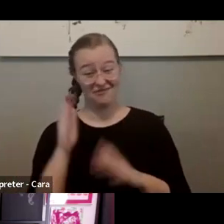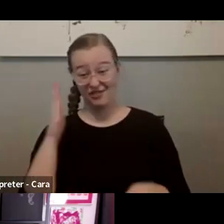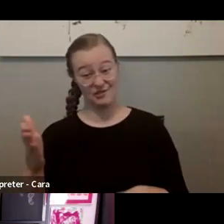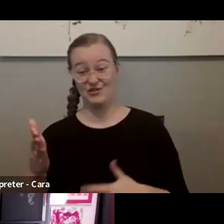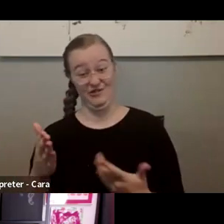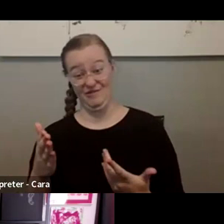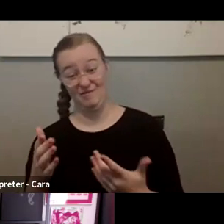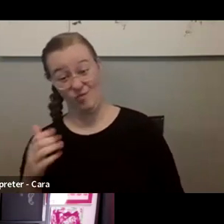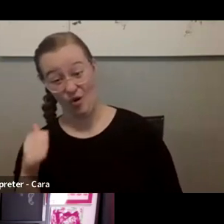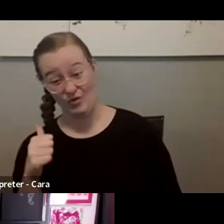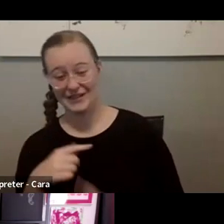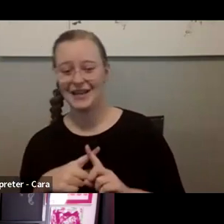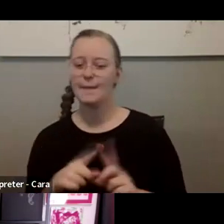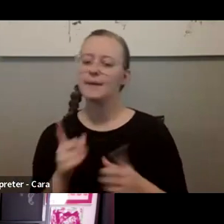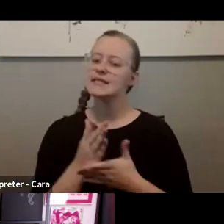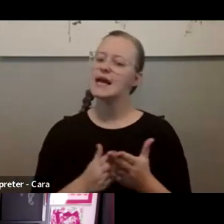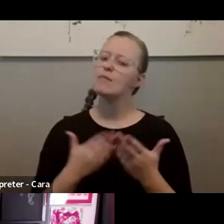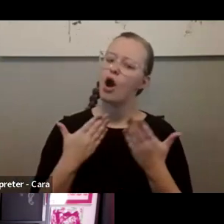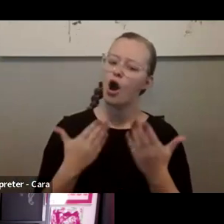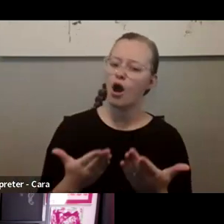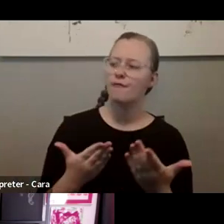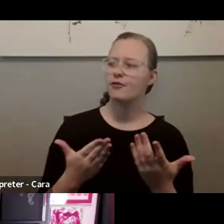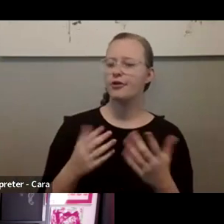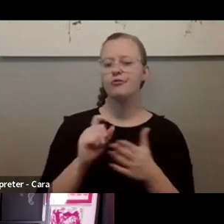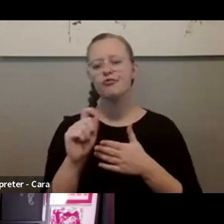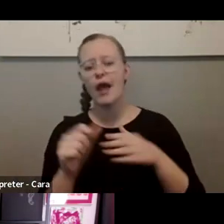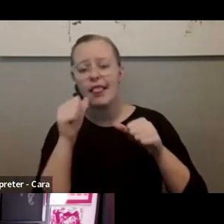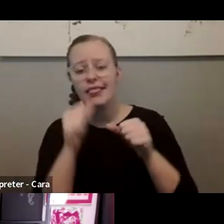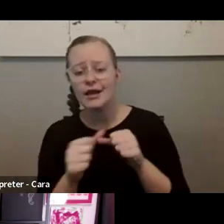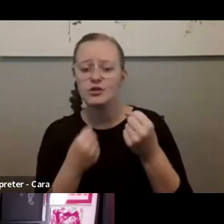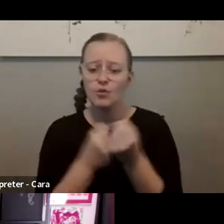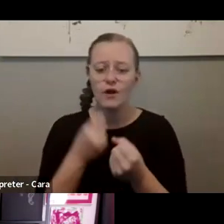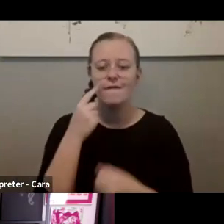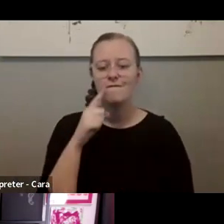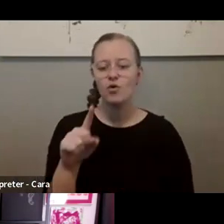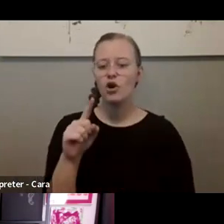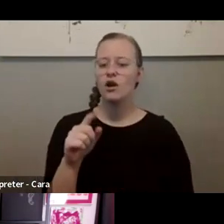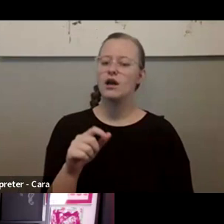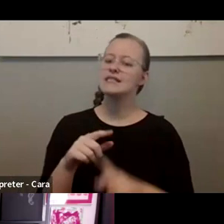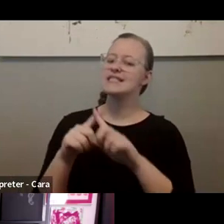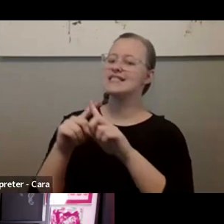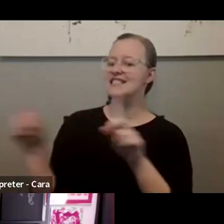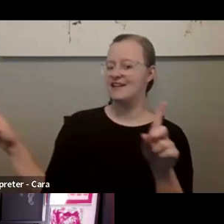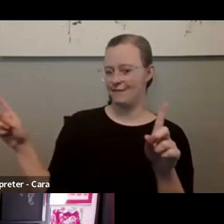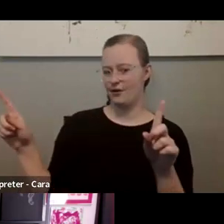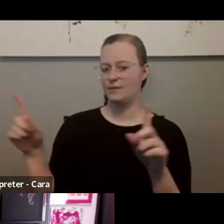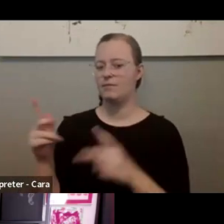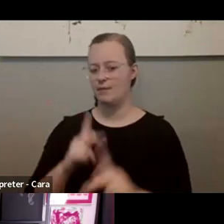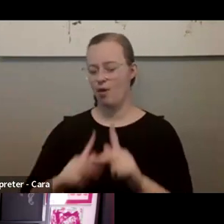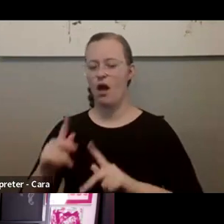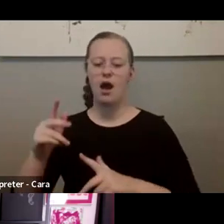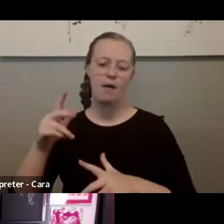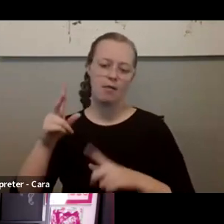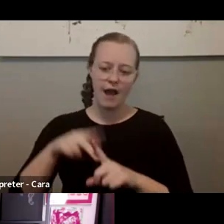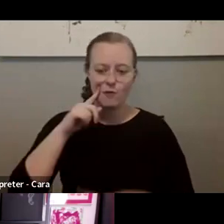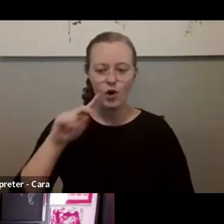some of them have offered to write letters of support for constituents who are applying for NEA grants. This